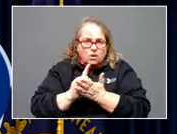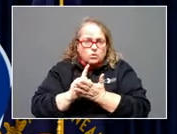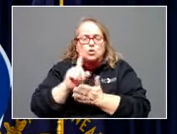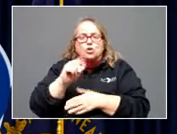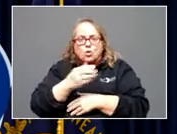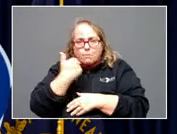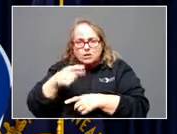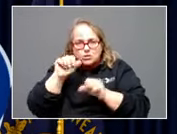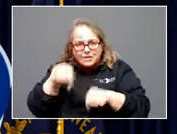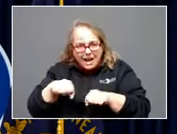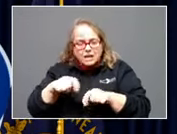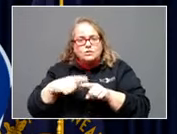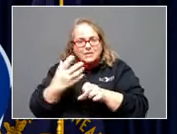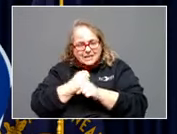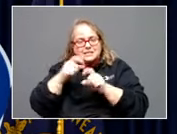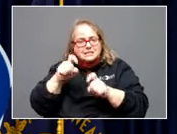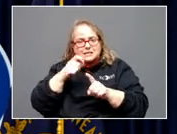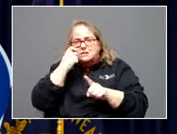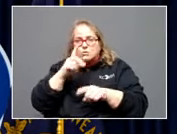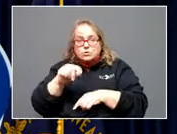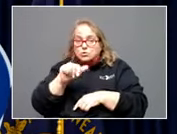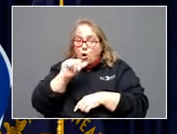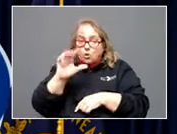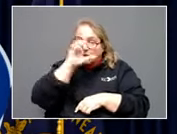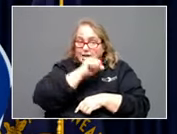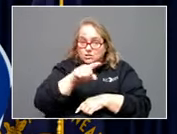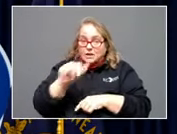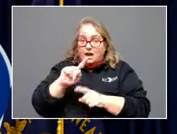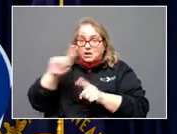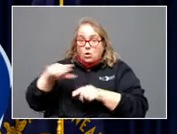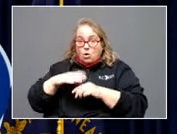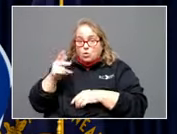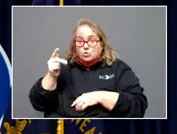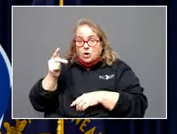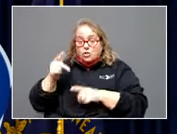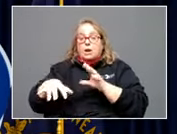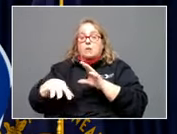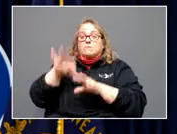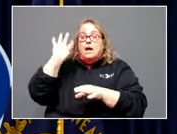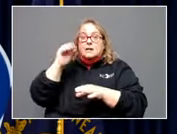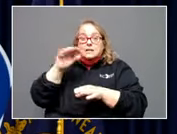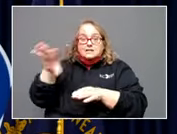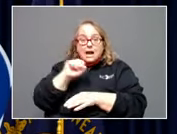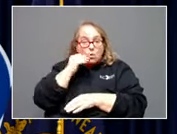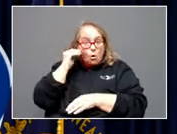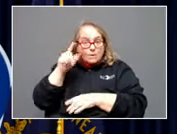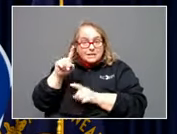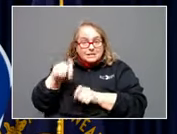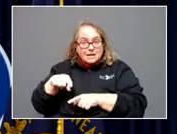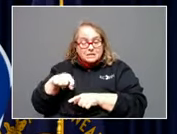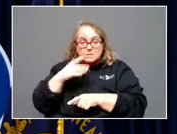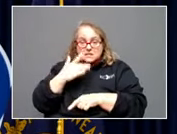best that you can. But I would not assume that you can go out on the 23rd and buy a take-home test that you can take on the 24th